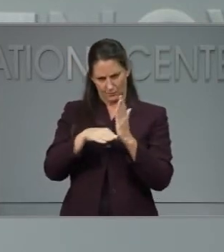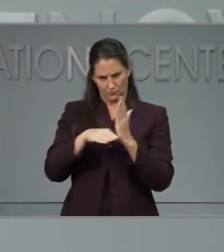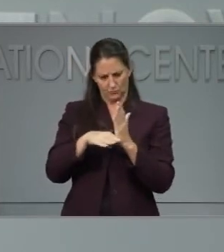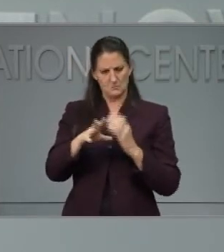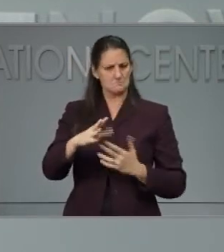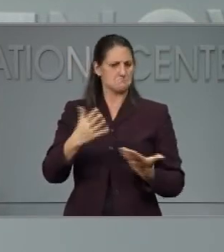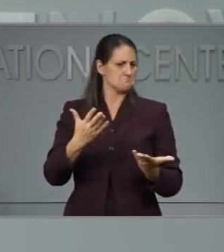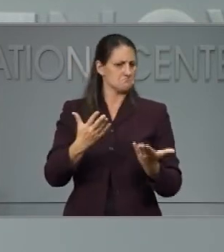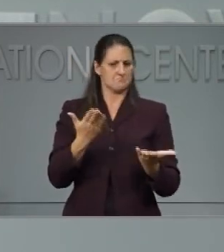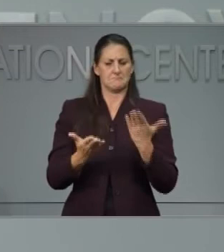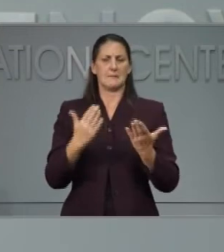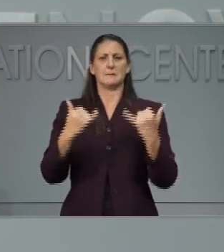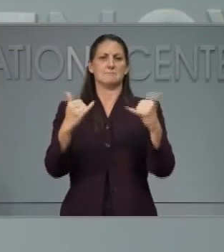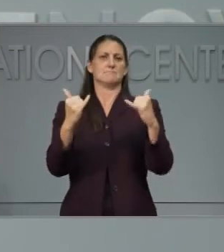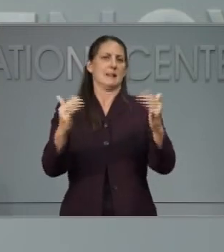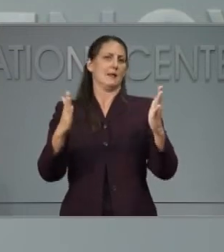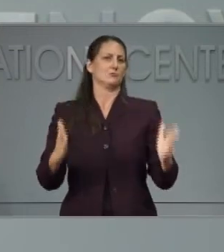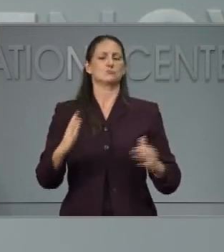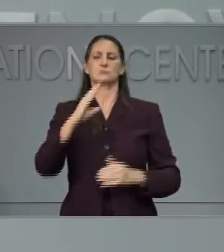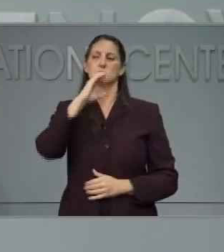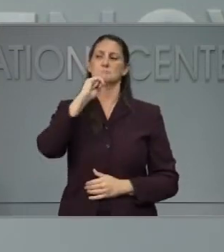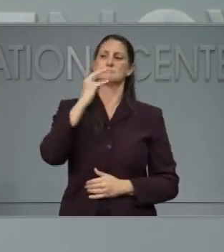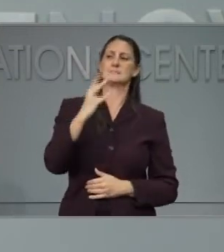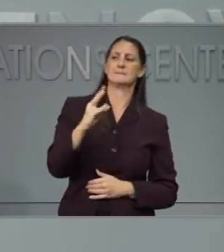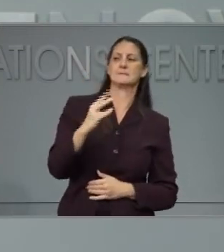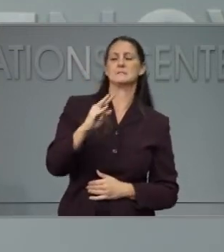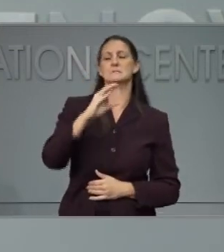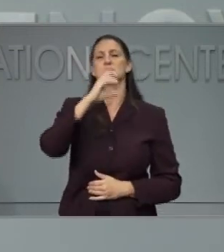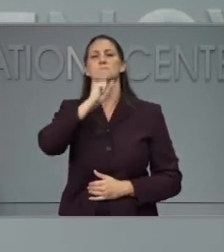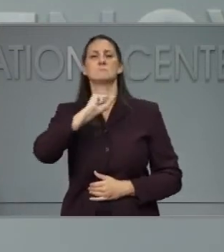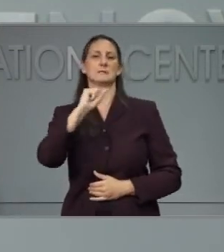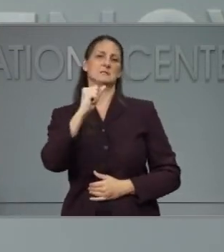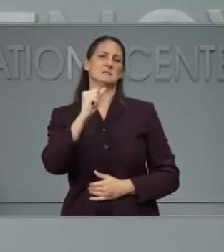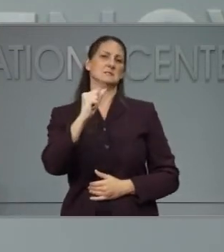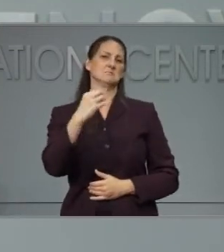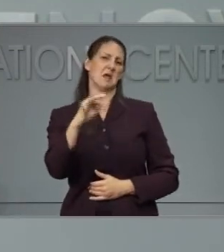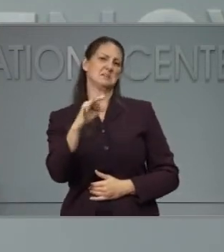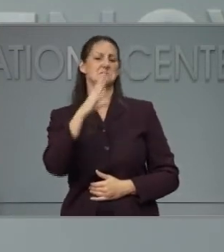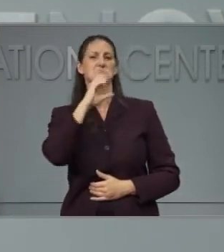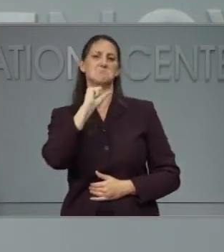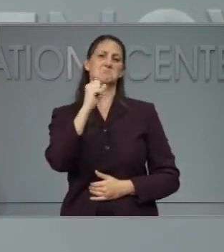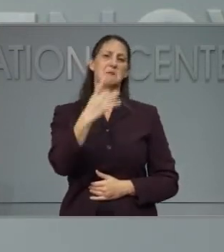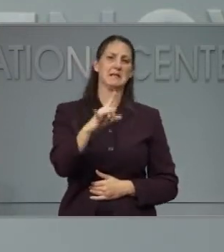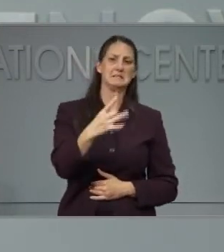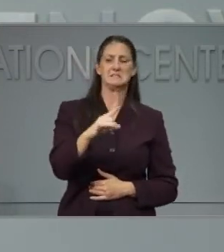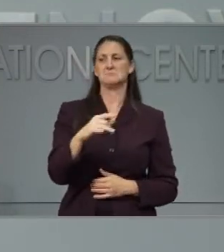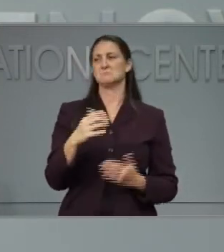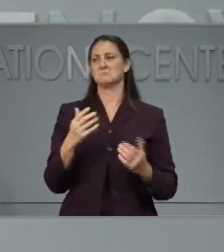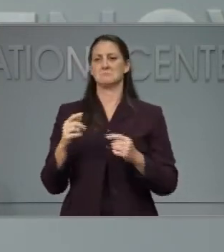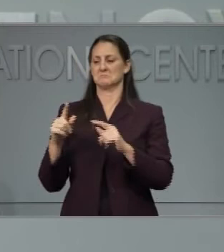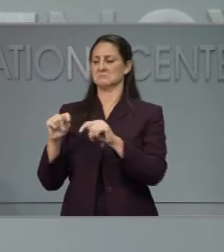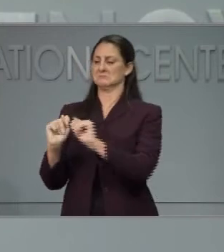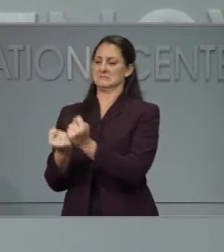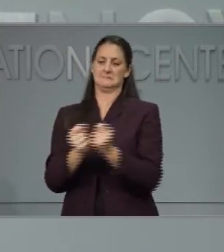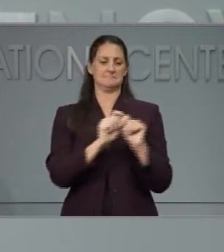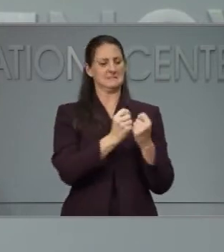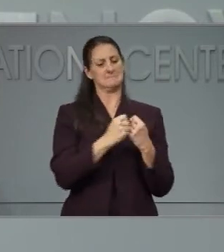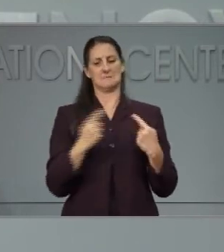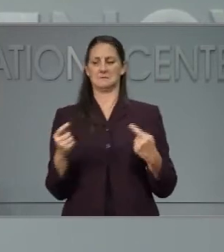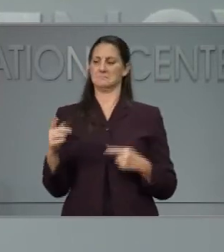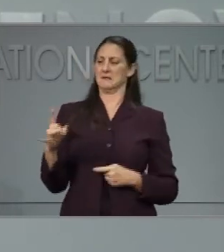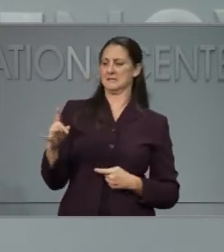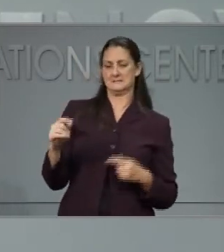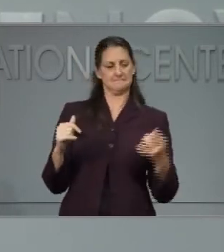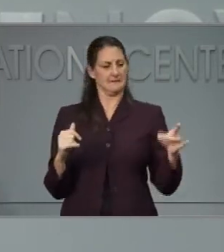18 year old players, there may be 18 to 20 players on a team. And then by the time you add coaches in, or in referees and things